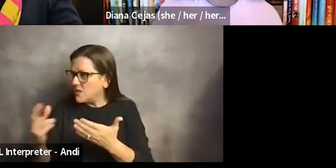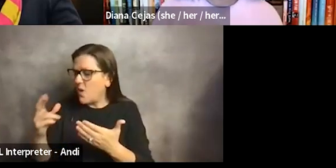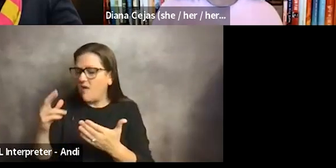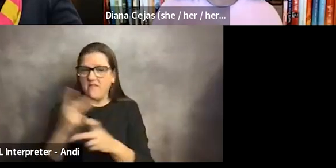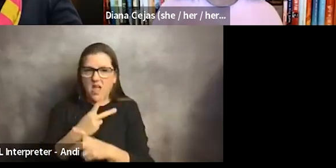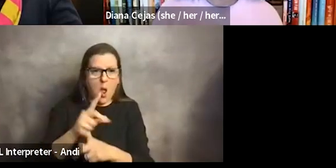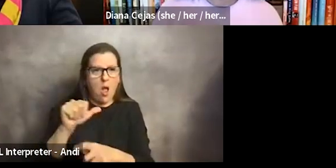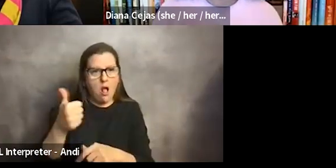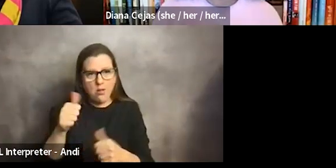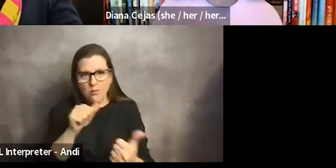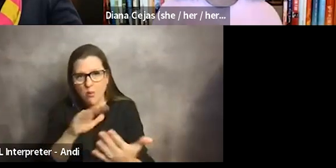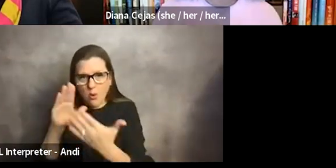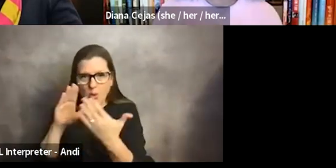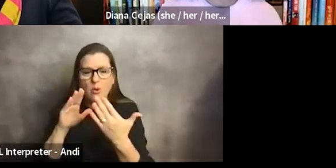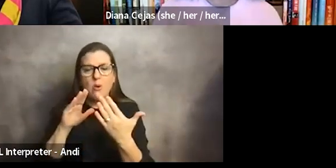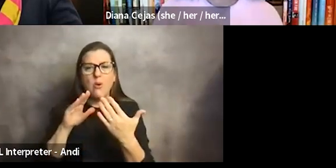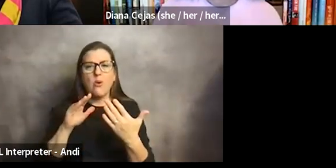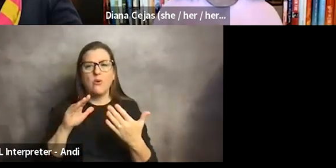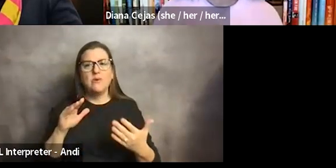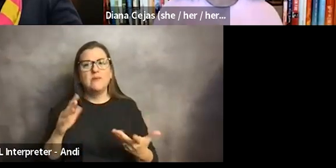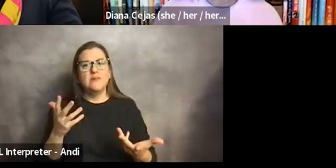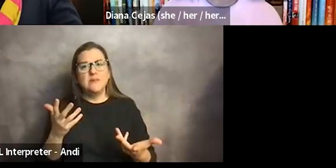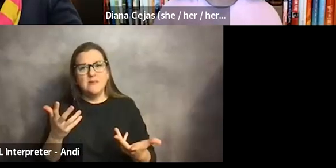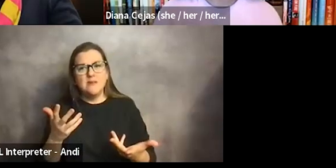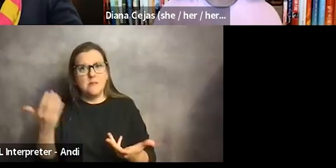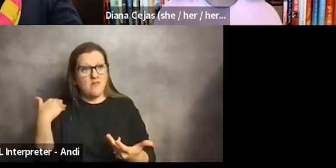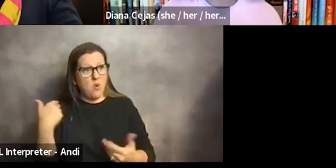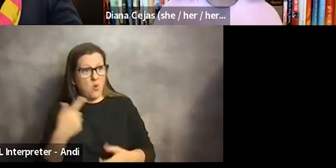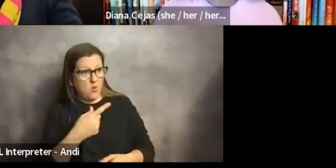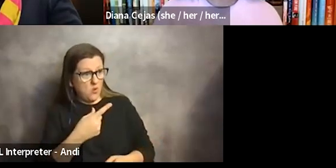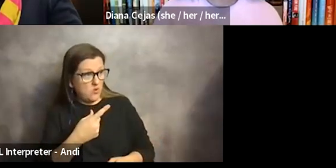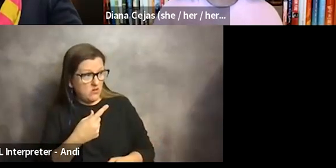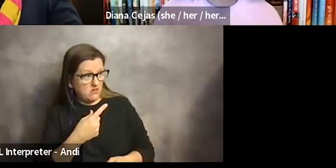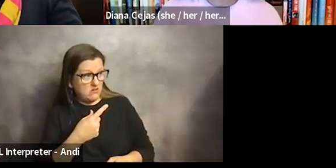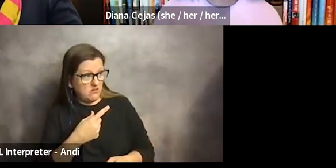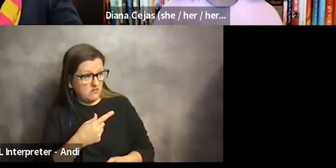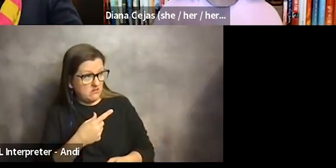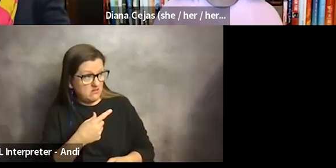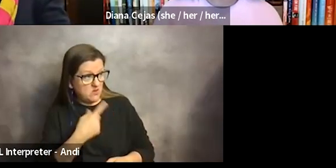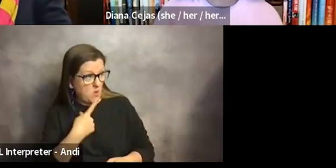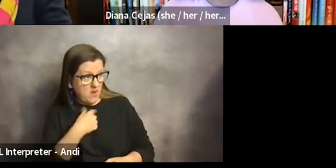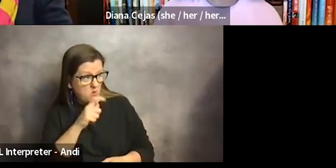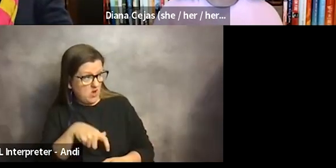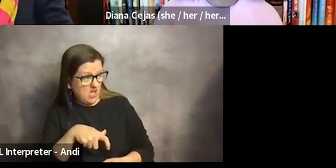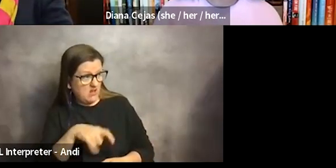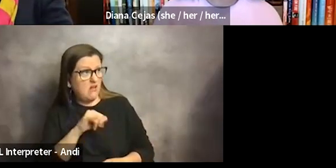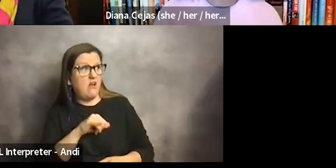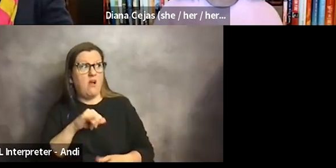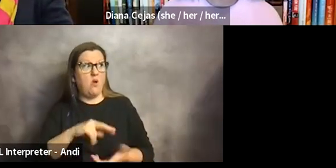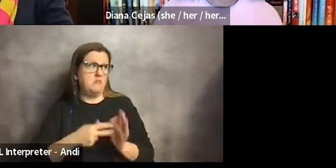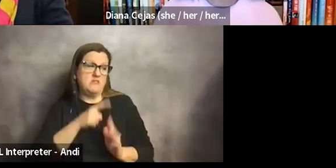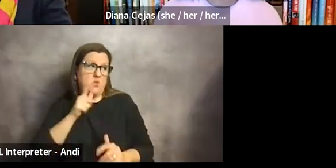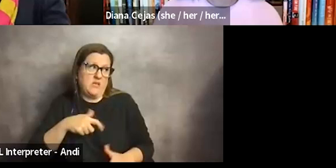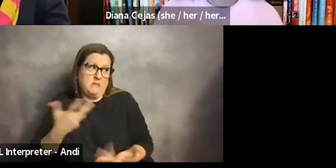Because I feel like earlier, it's just like, oh, okay. You say, if you say I don't need this, then that must mean I don't need